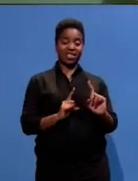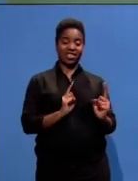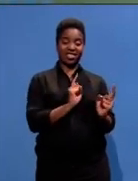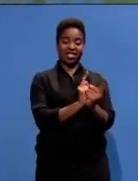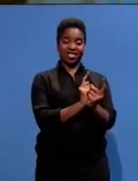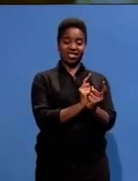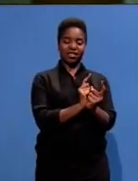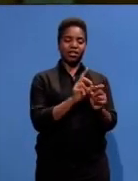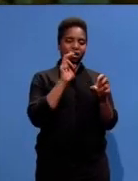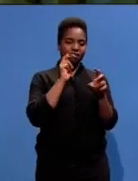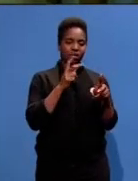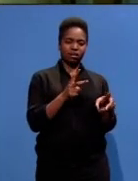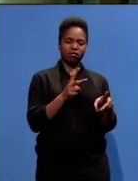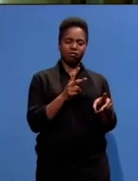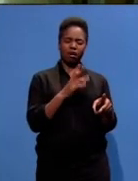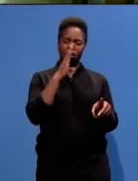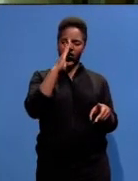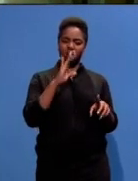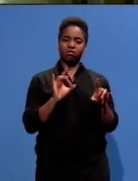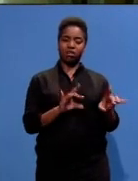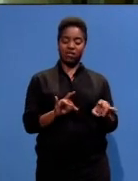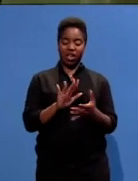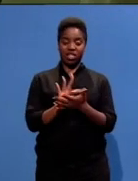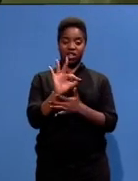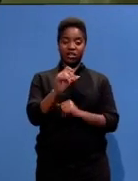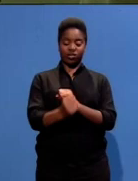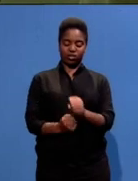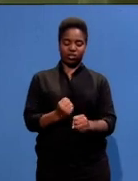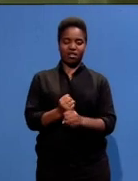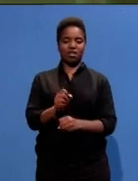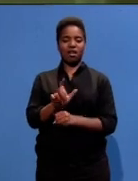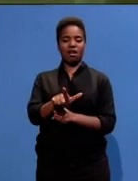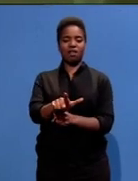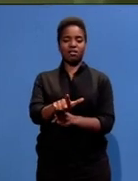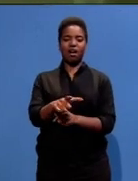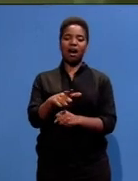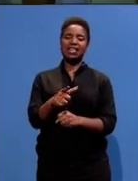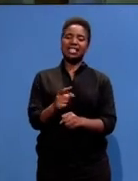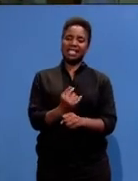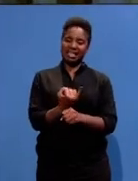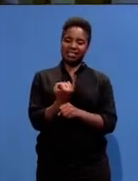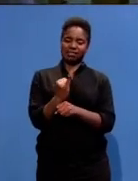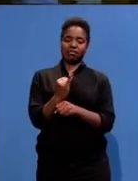had been deeply affected. 13 years later, he entered another kind of hell.